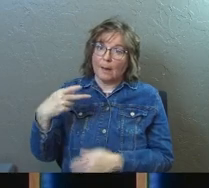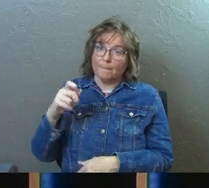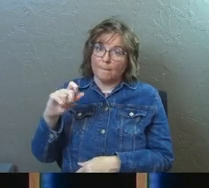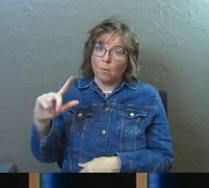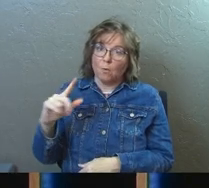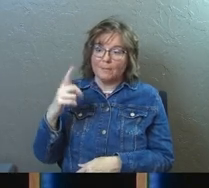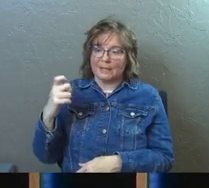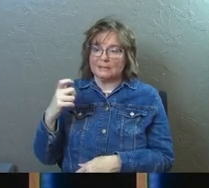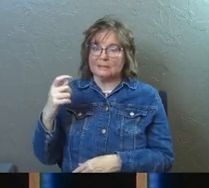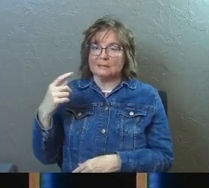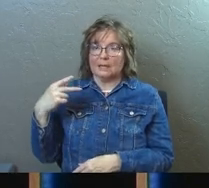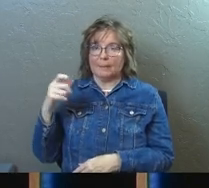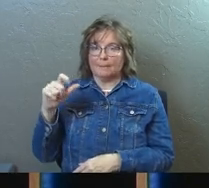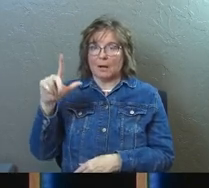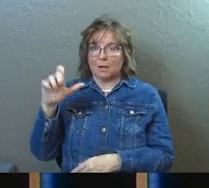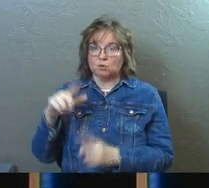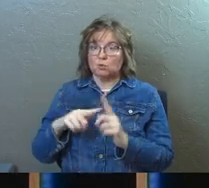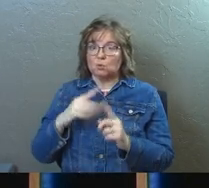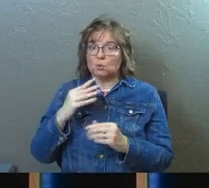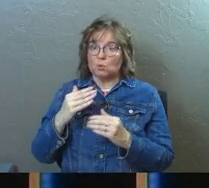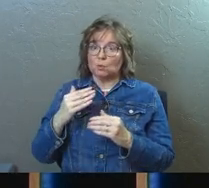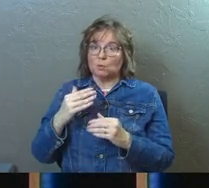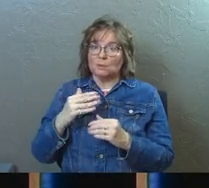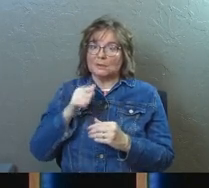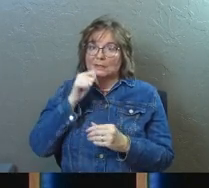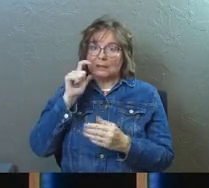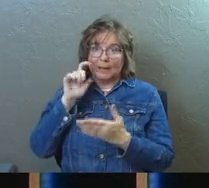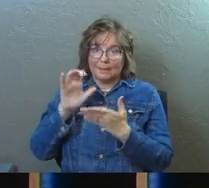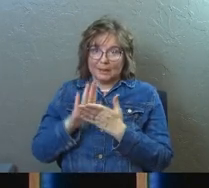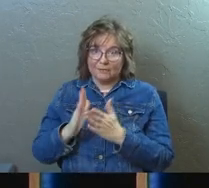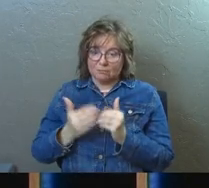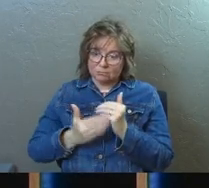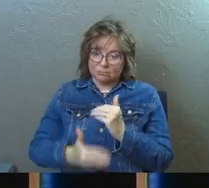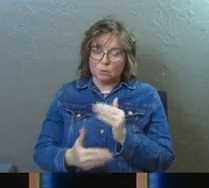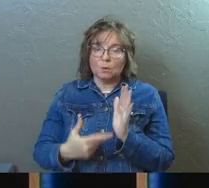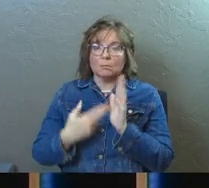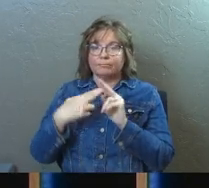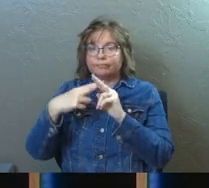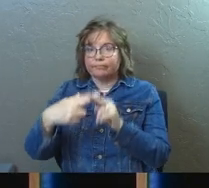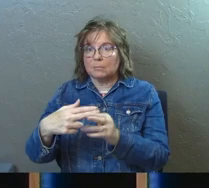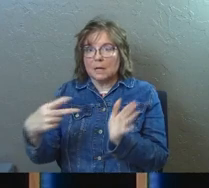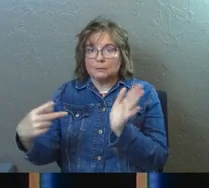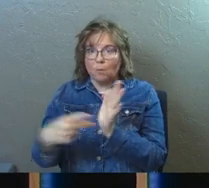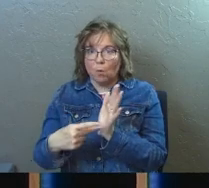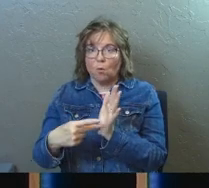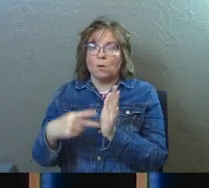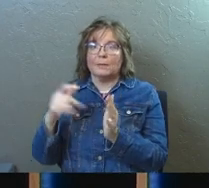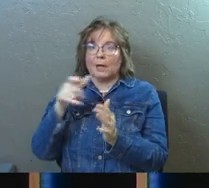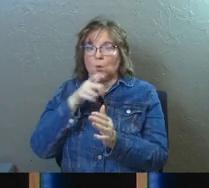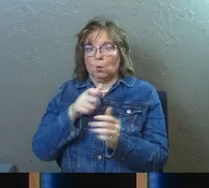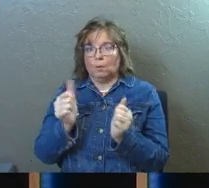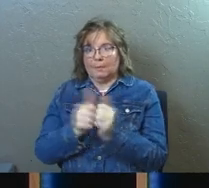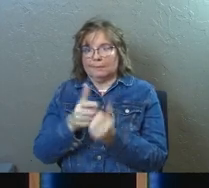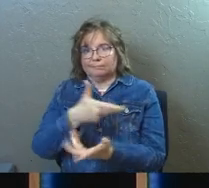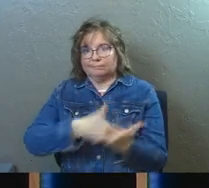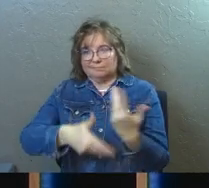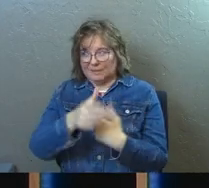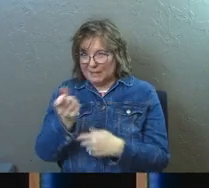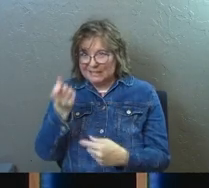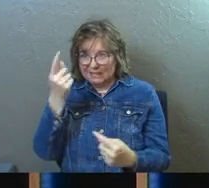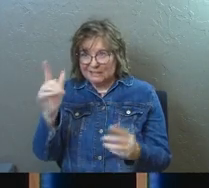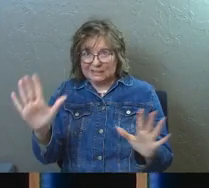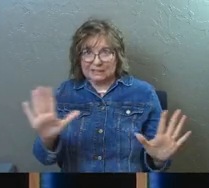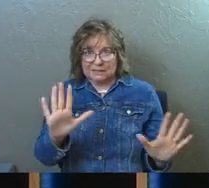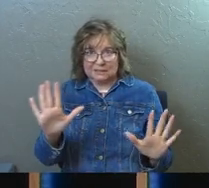And because he's the apostle to the Gentiles, from this point forward, we're going to refer to him as Paul because that's who he's amongst, if that